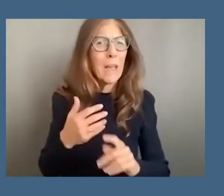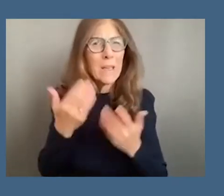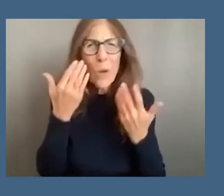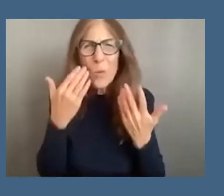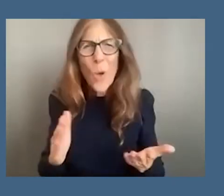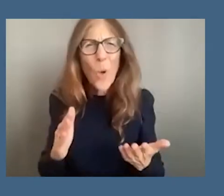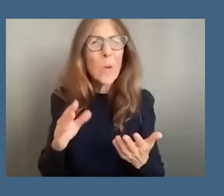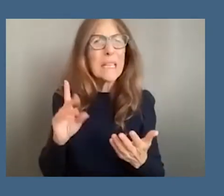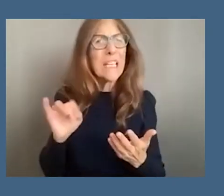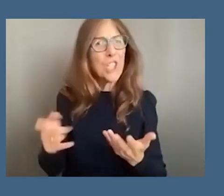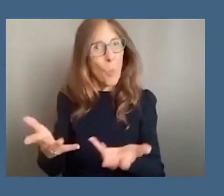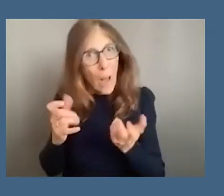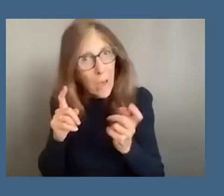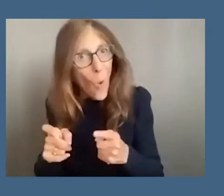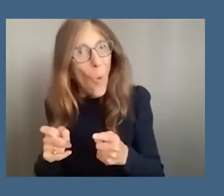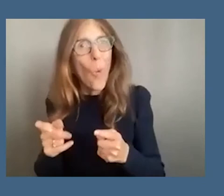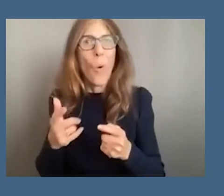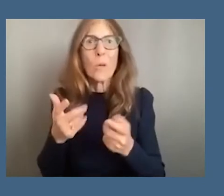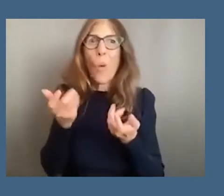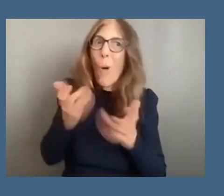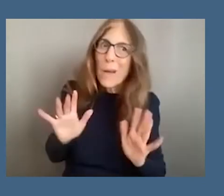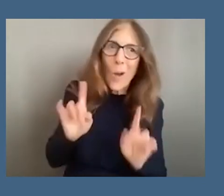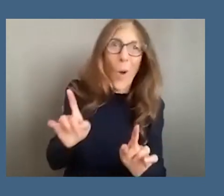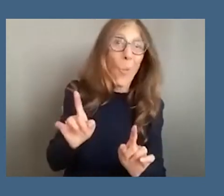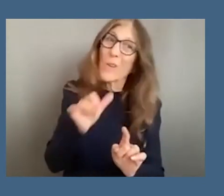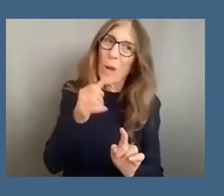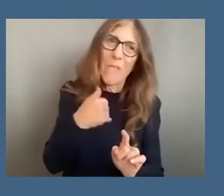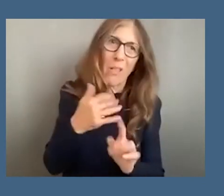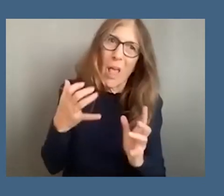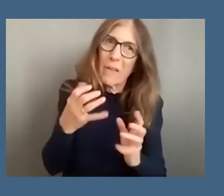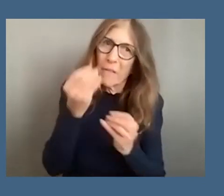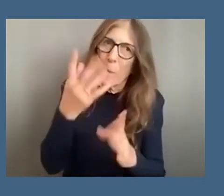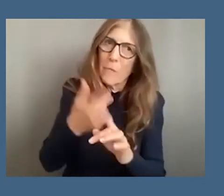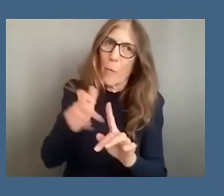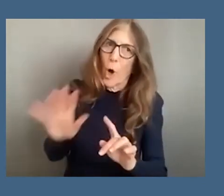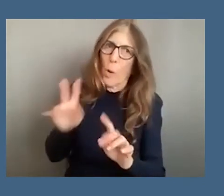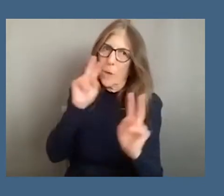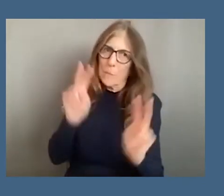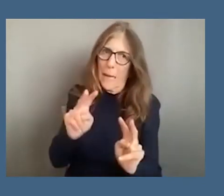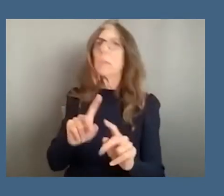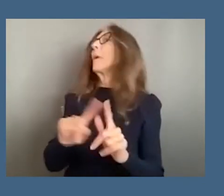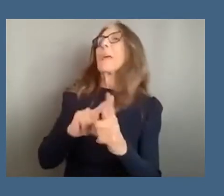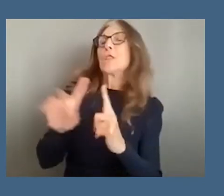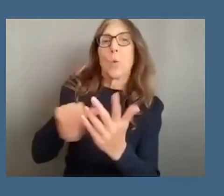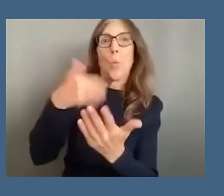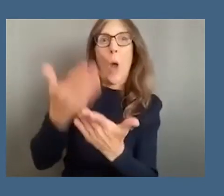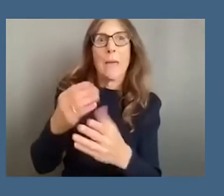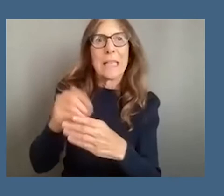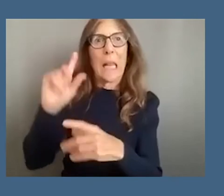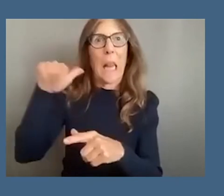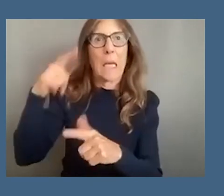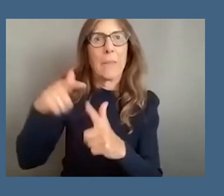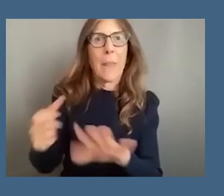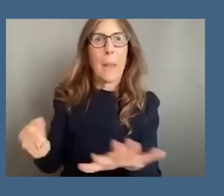whether she went willingly or not we have very little information from her perspective um when she gets to london she is put on